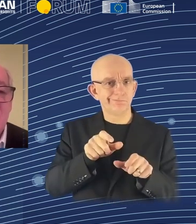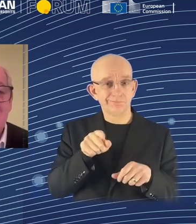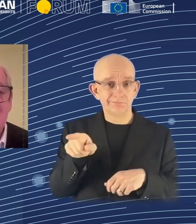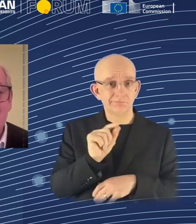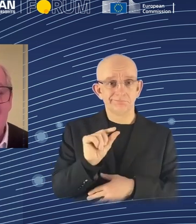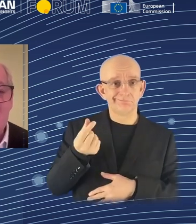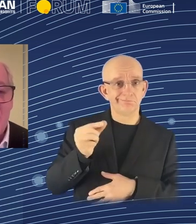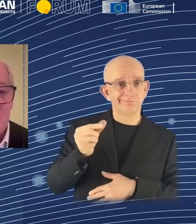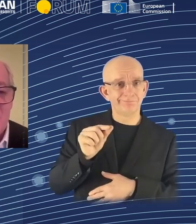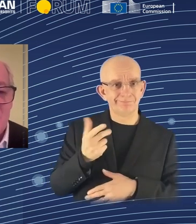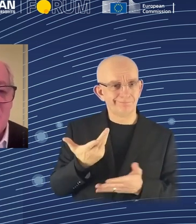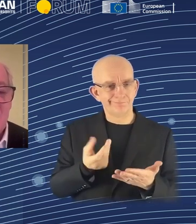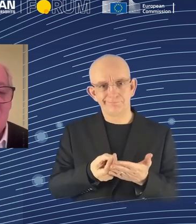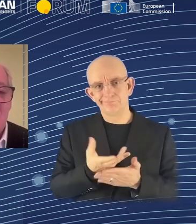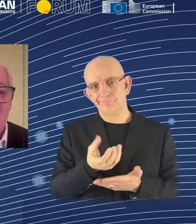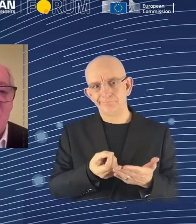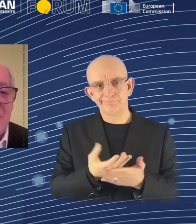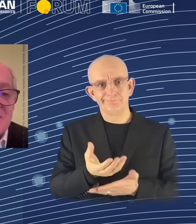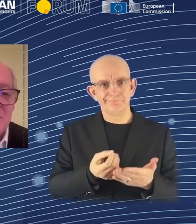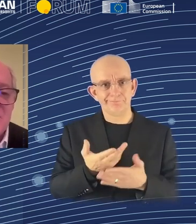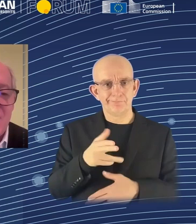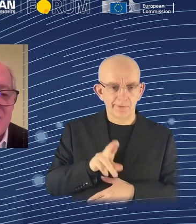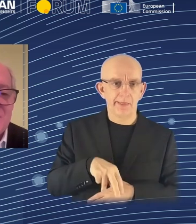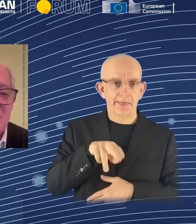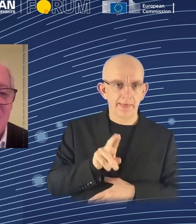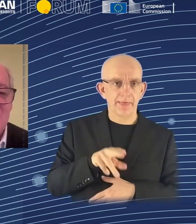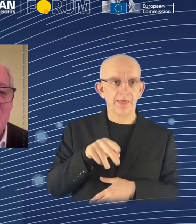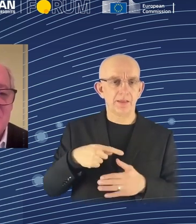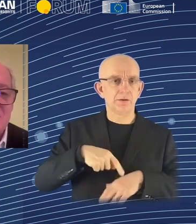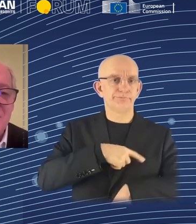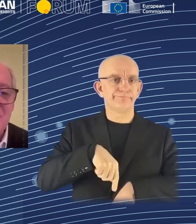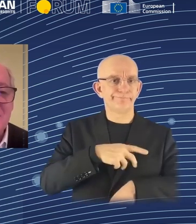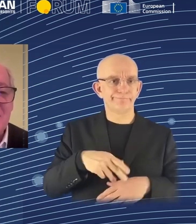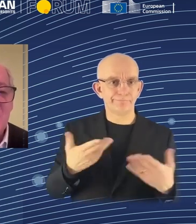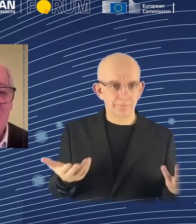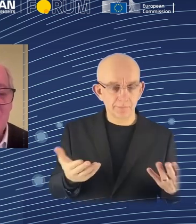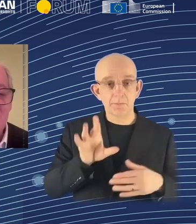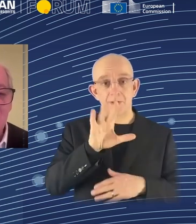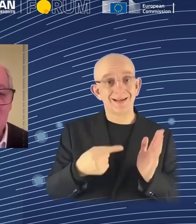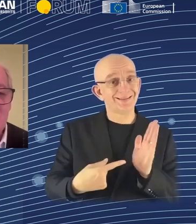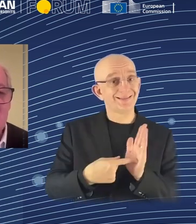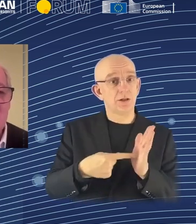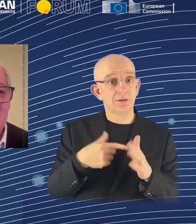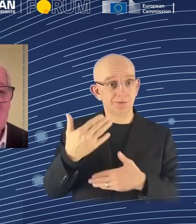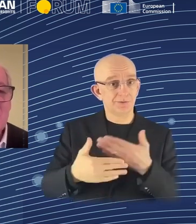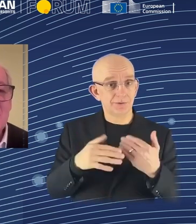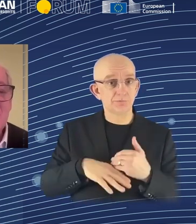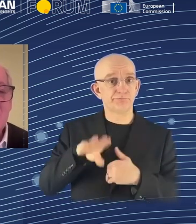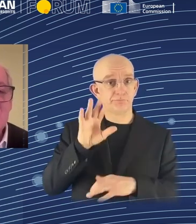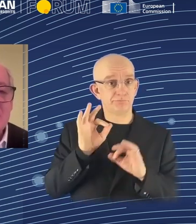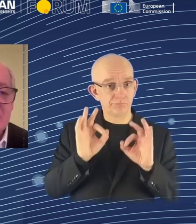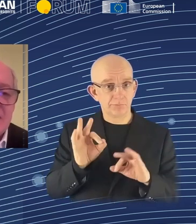paint brushes become a practical size, so now 10 centimeter width is a normal size paint brush.